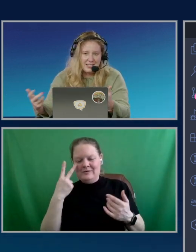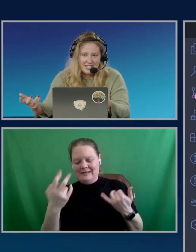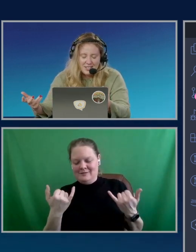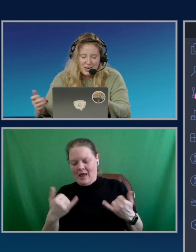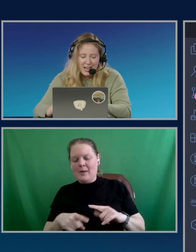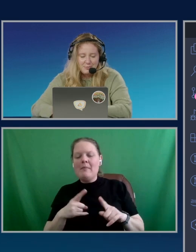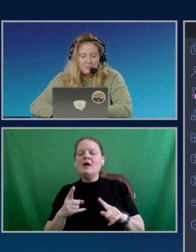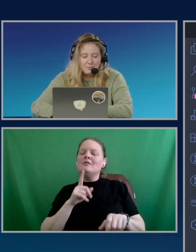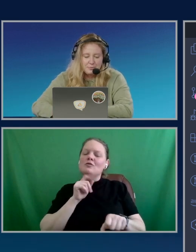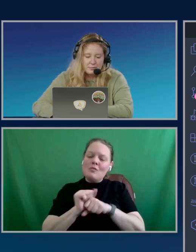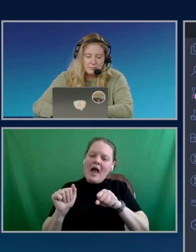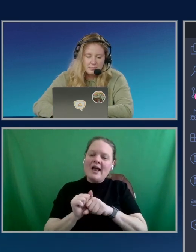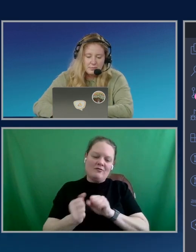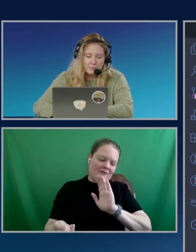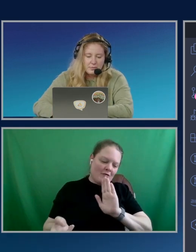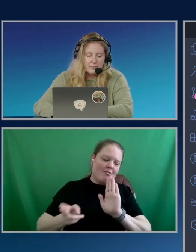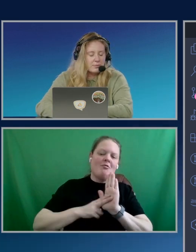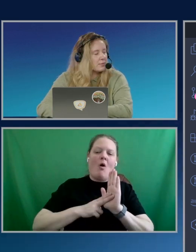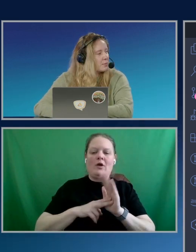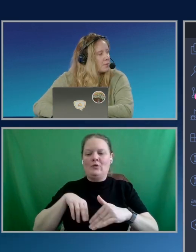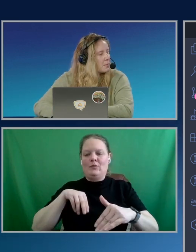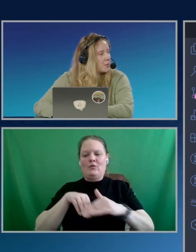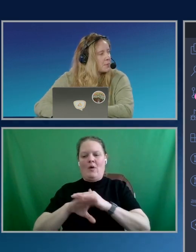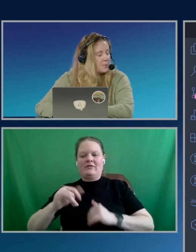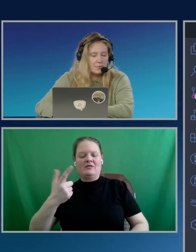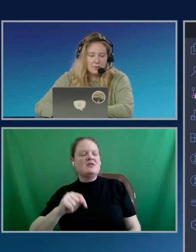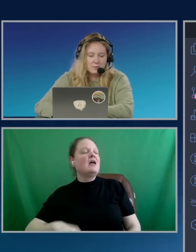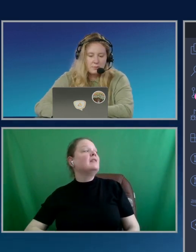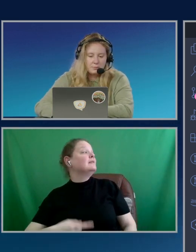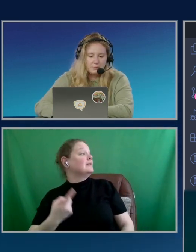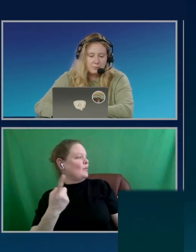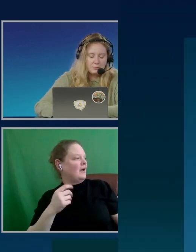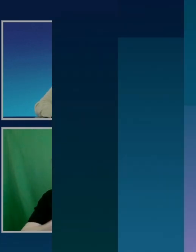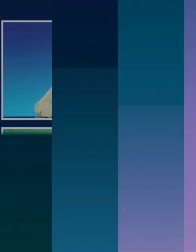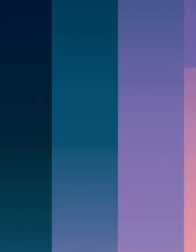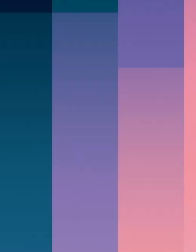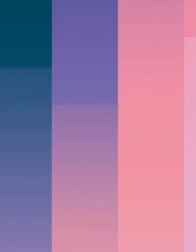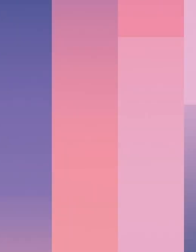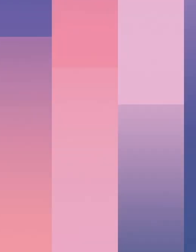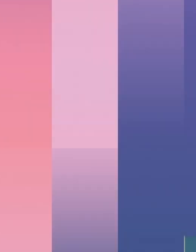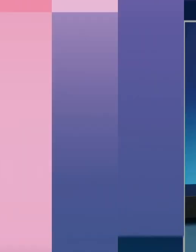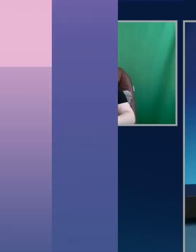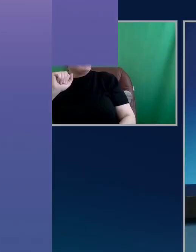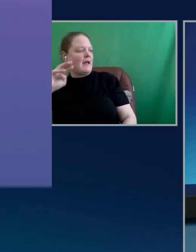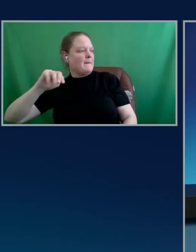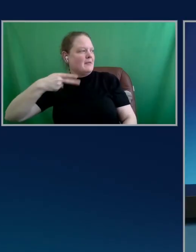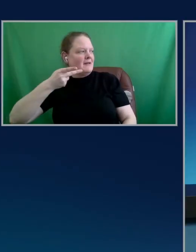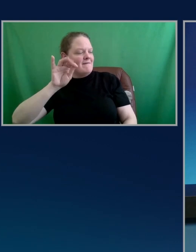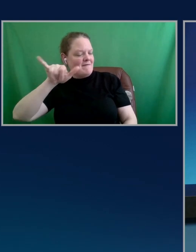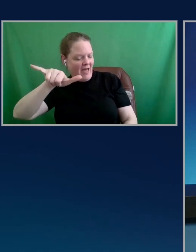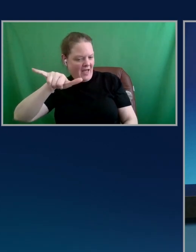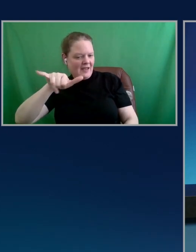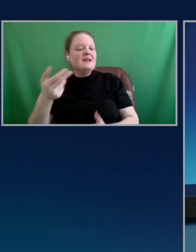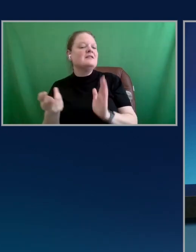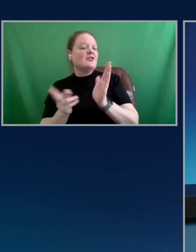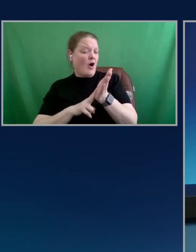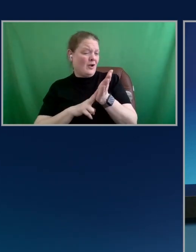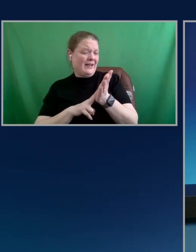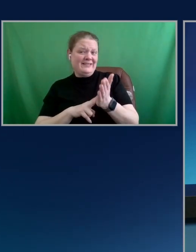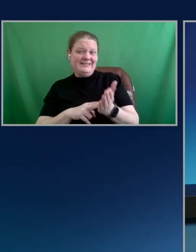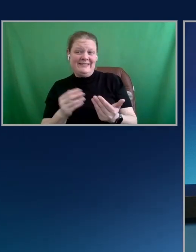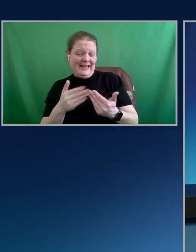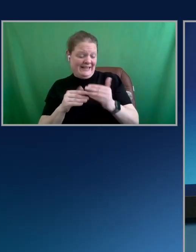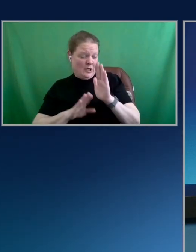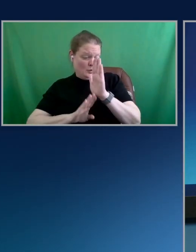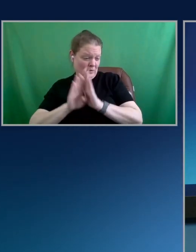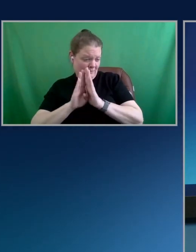in to access the chat. That's one of the fundamental pieces of Amplify too is login. It's very easy to build a login page